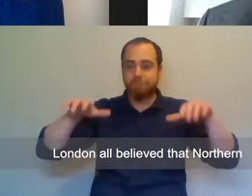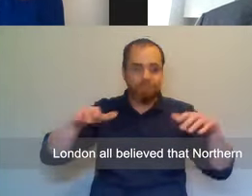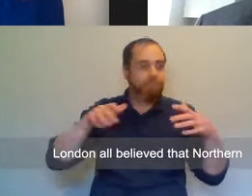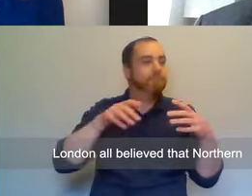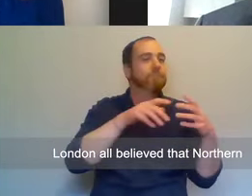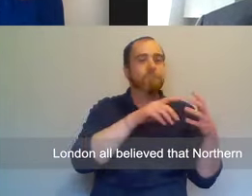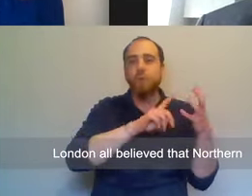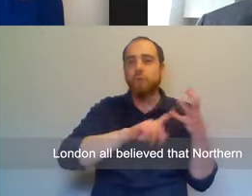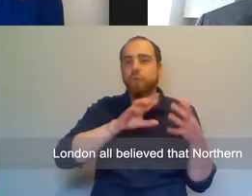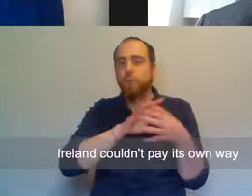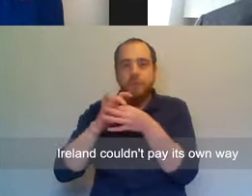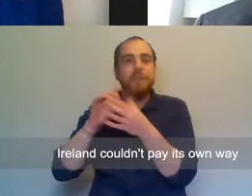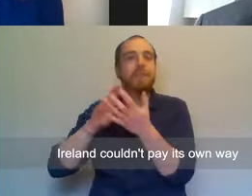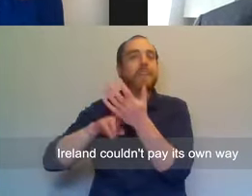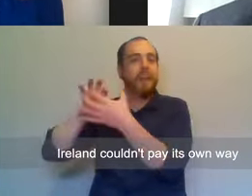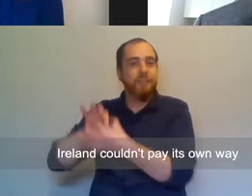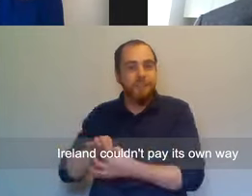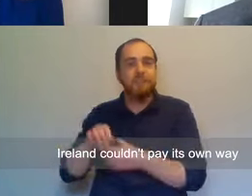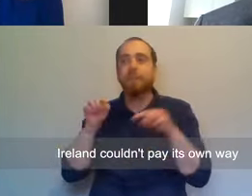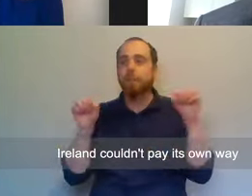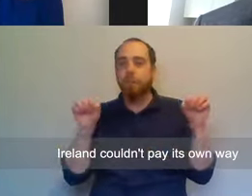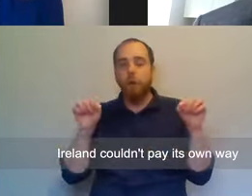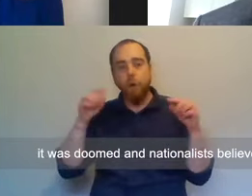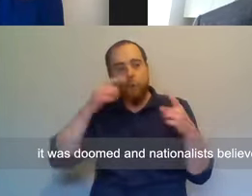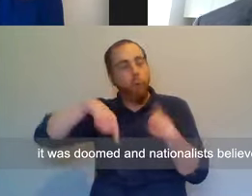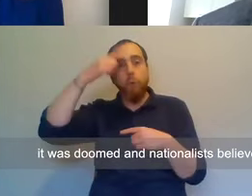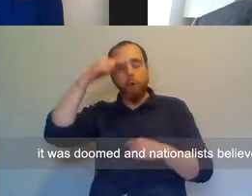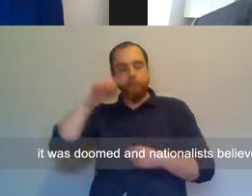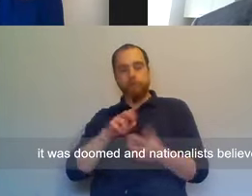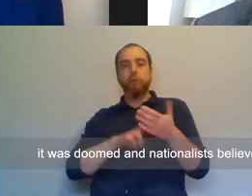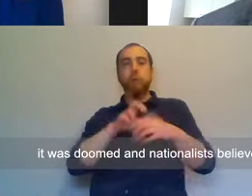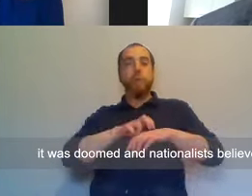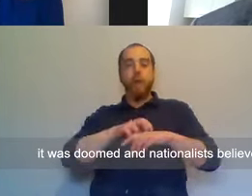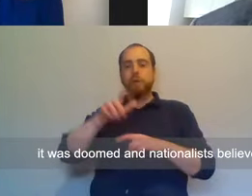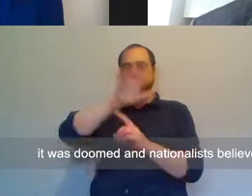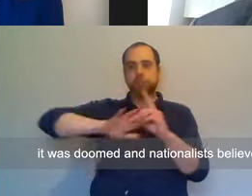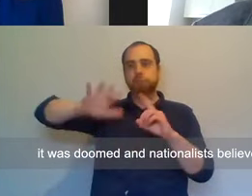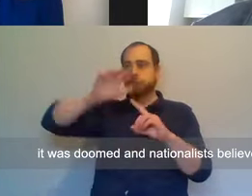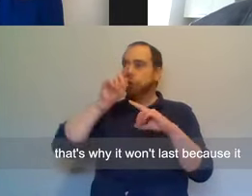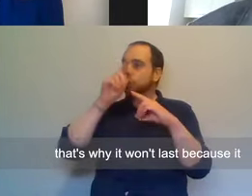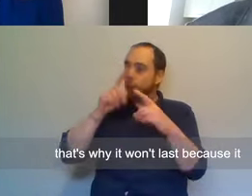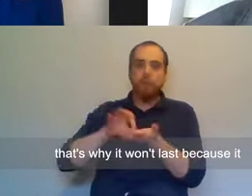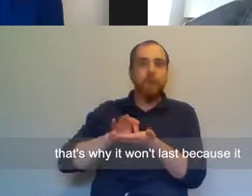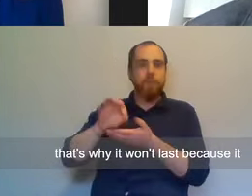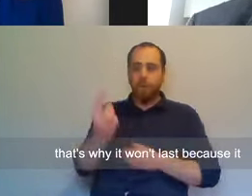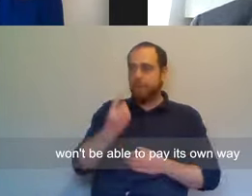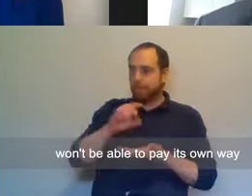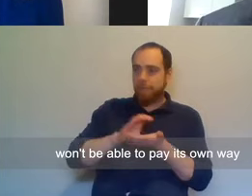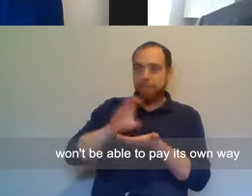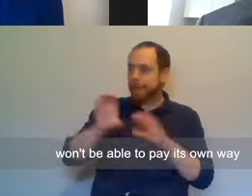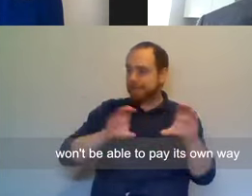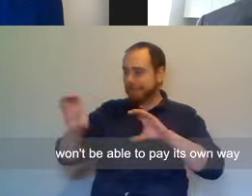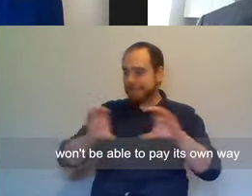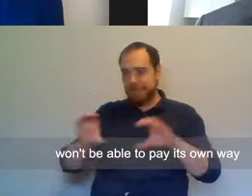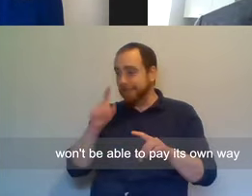London, all believed that Northern Ireland couldn't pay its own way, it was doomed. And Nationalists believed that's why it won't last, because it won't be